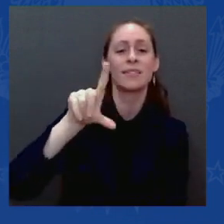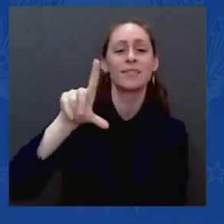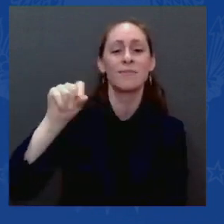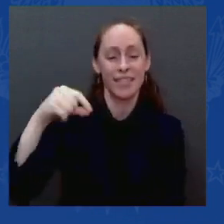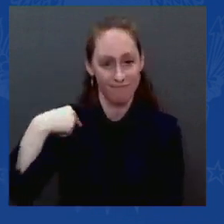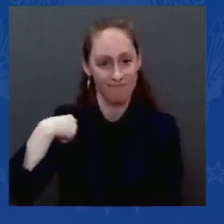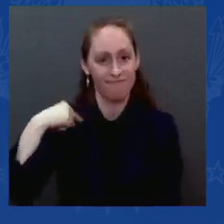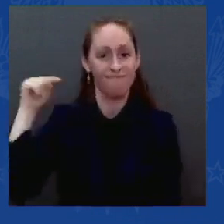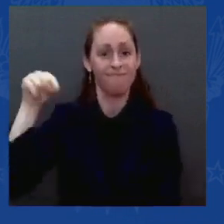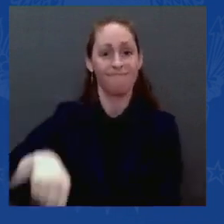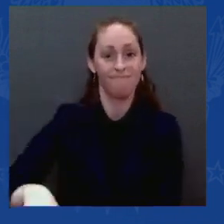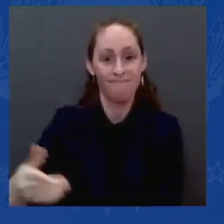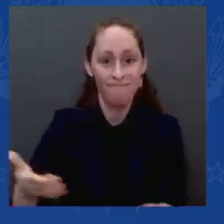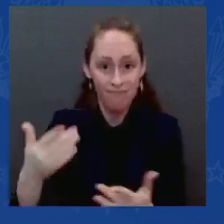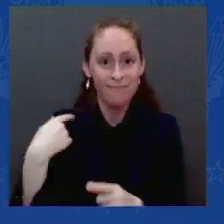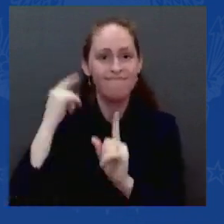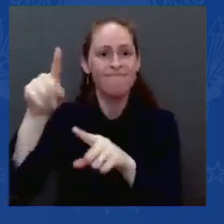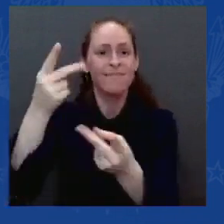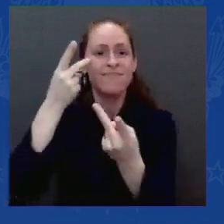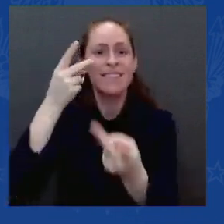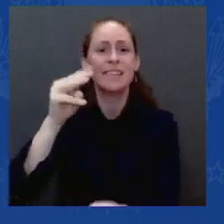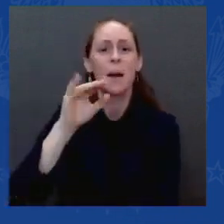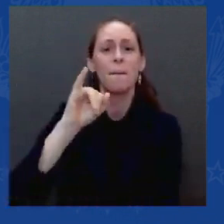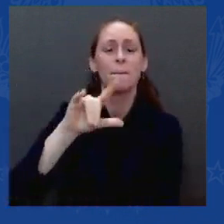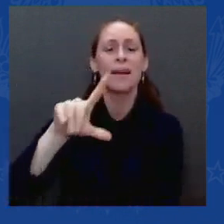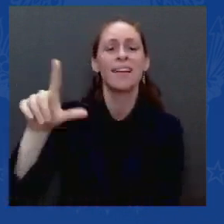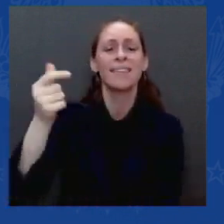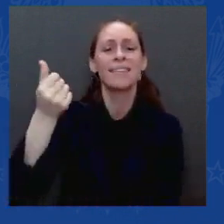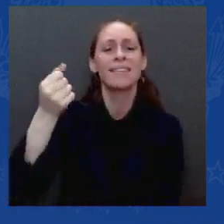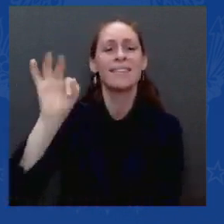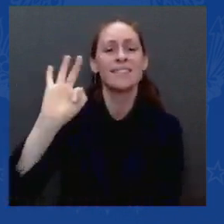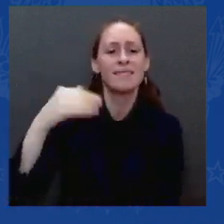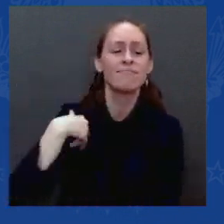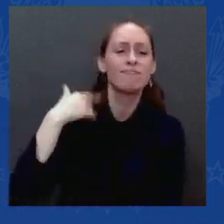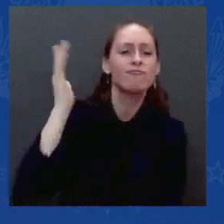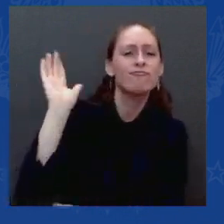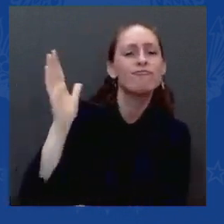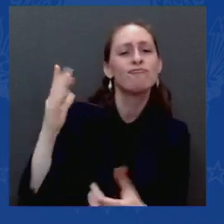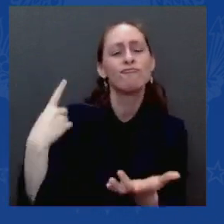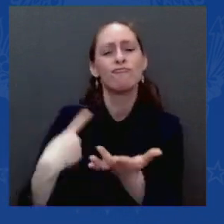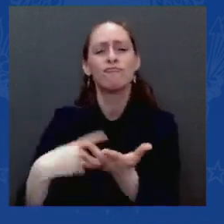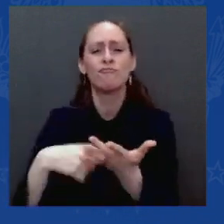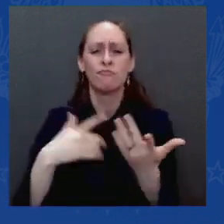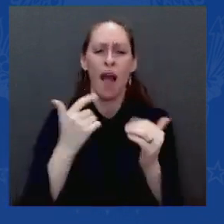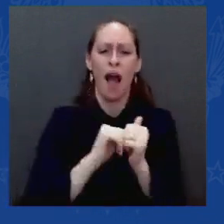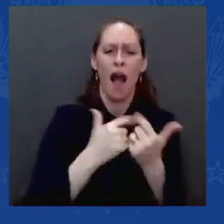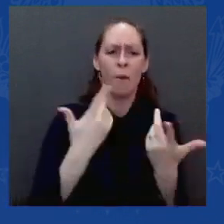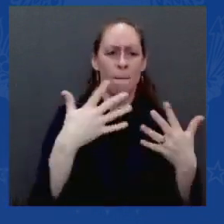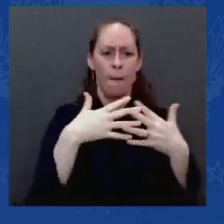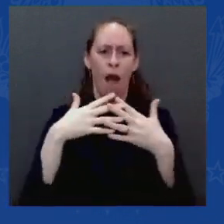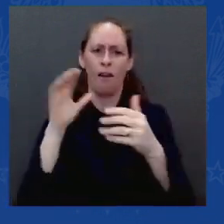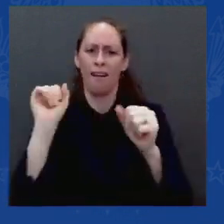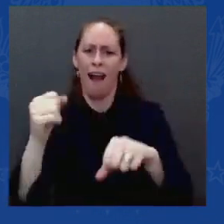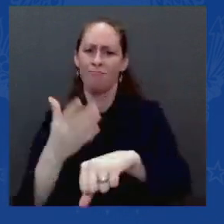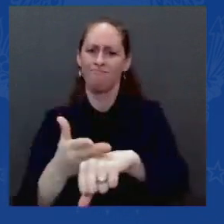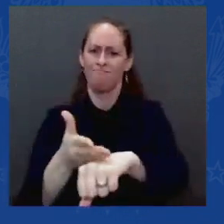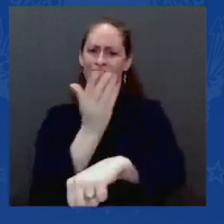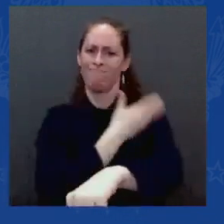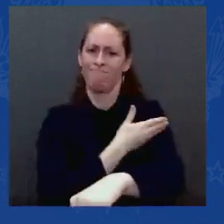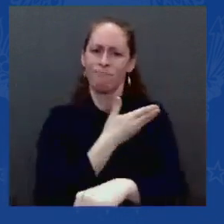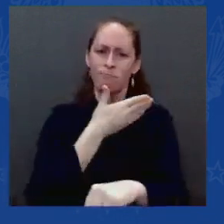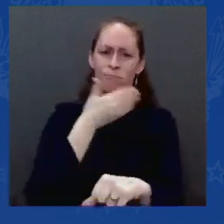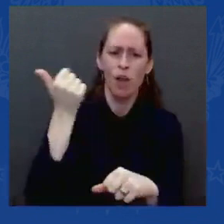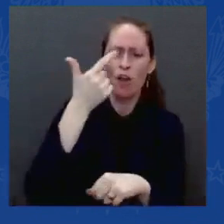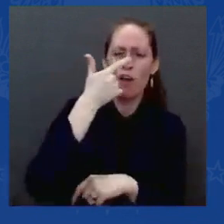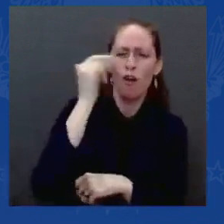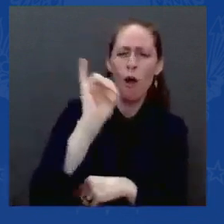build a better America with better pay, greater dignity for the working people who are the ones who built this country. I often hear about how — who